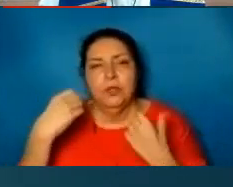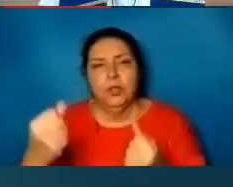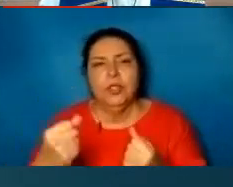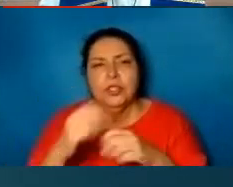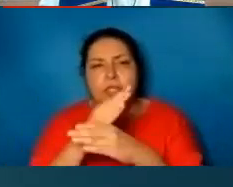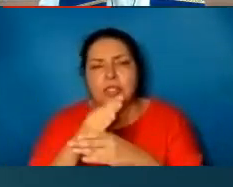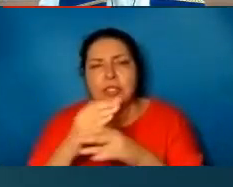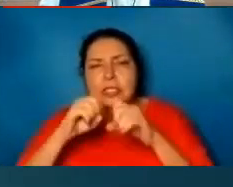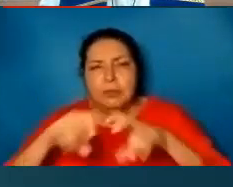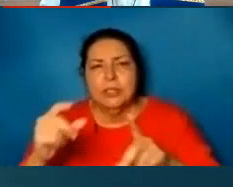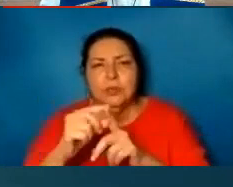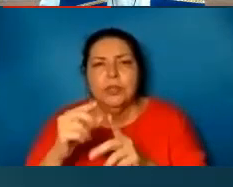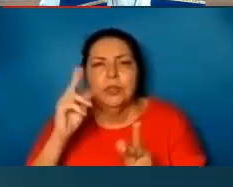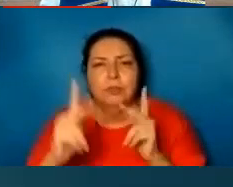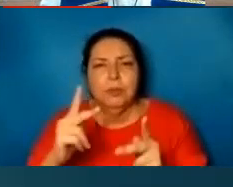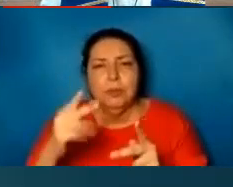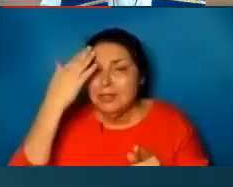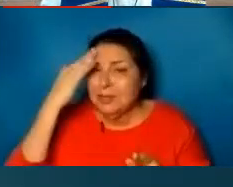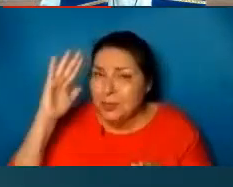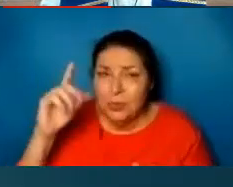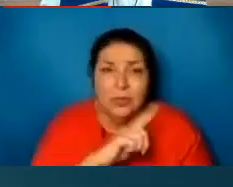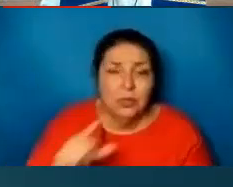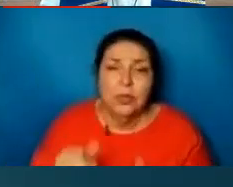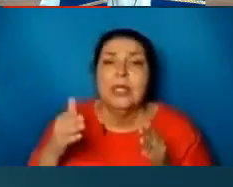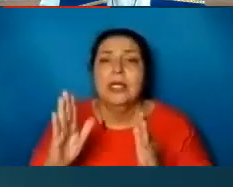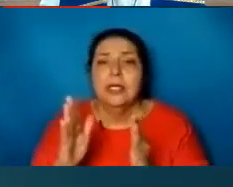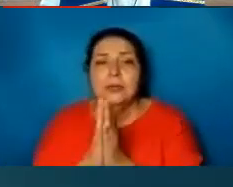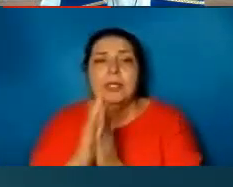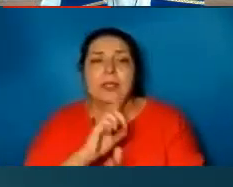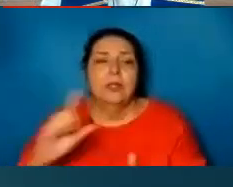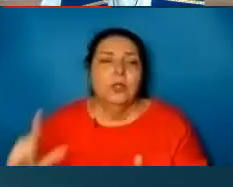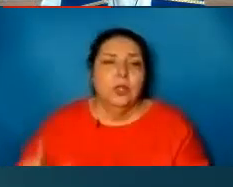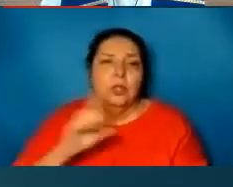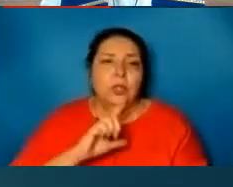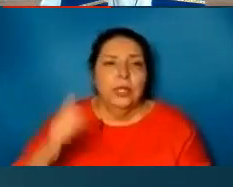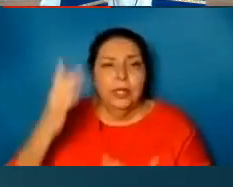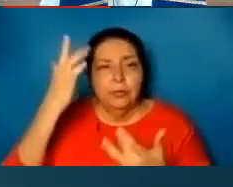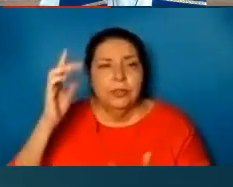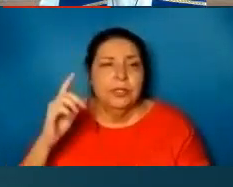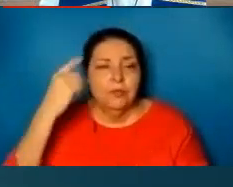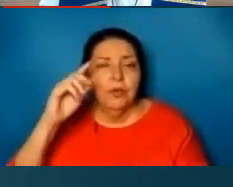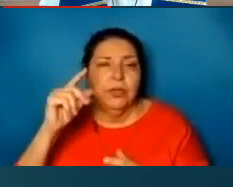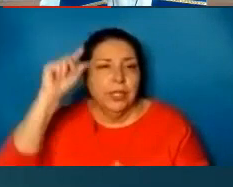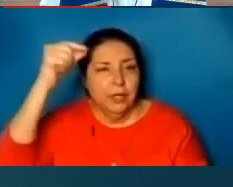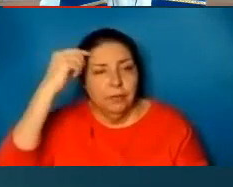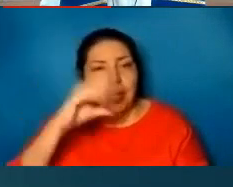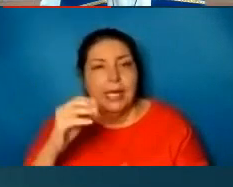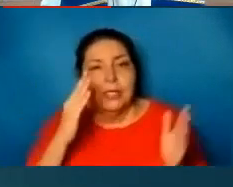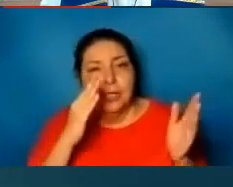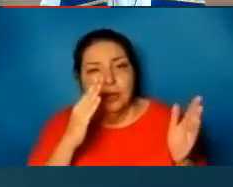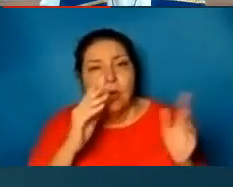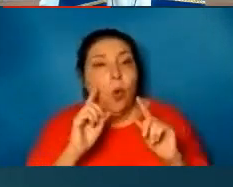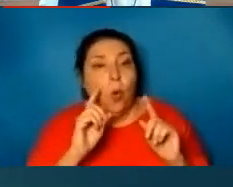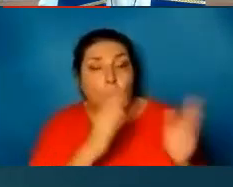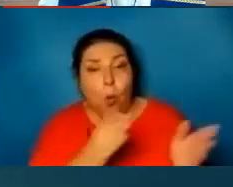blessed word with those who do not know the Lord. Let us pray to the Lord. For the government and order in our